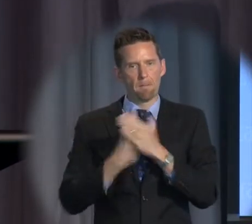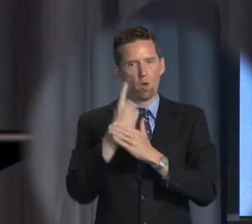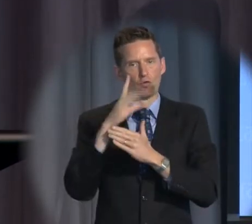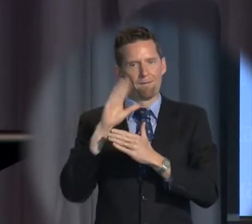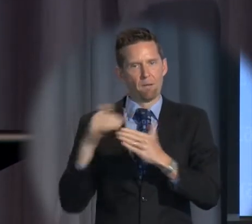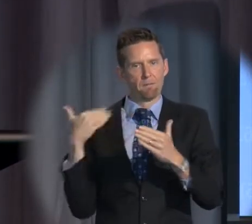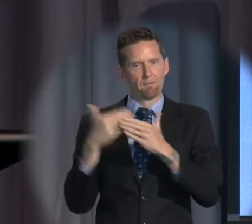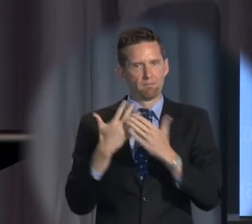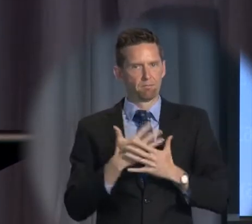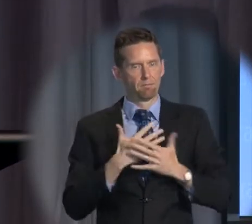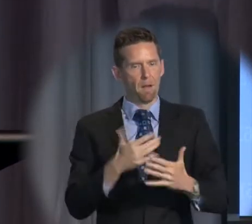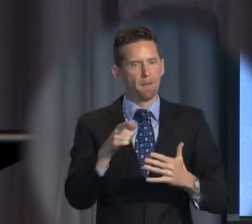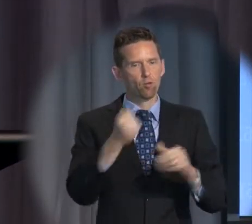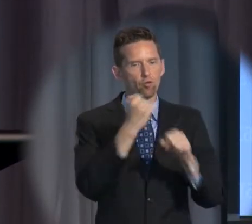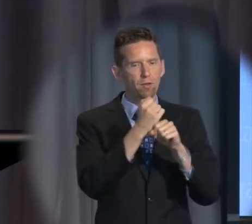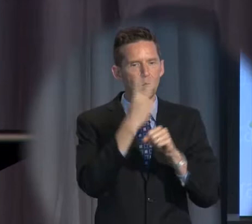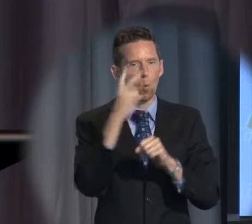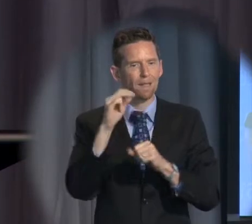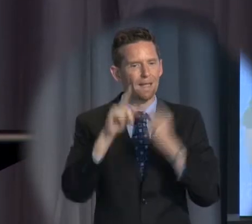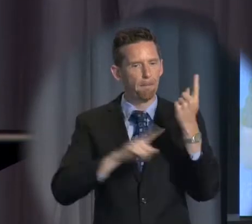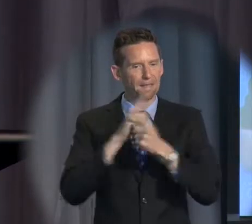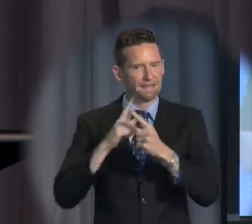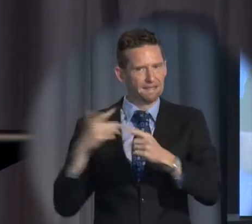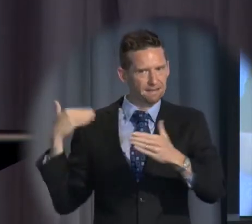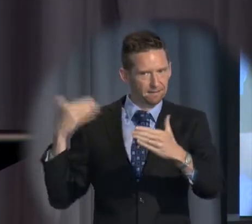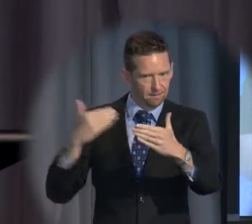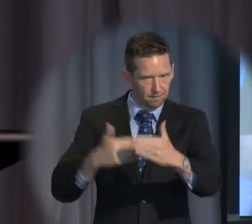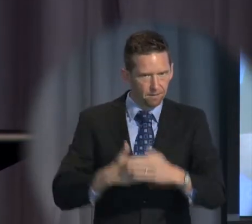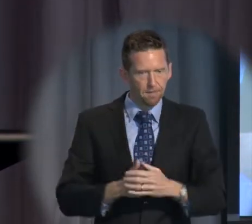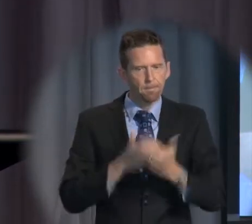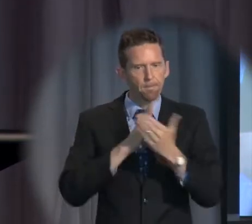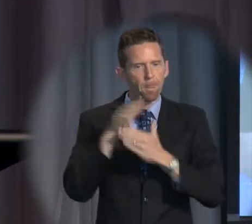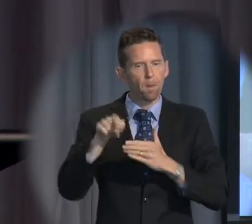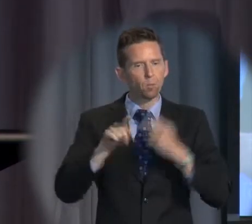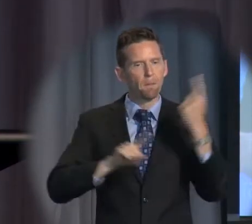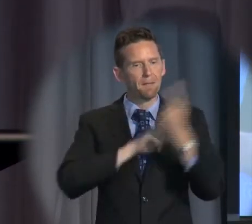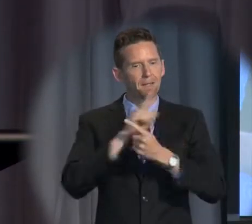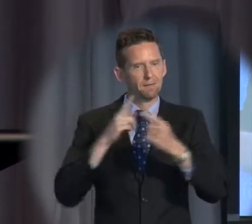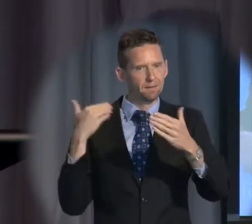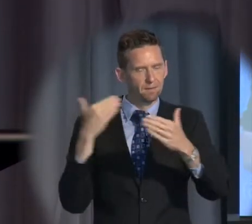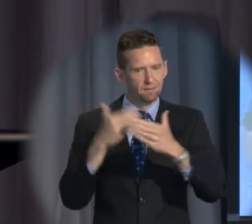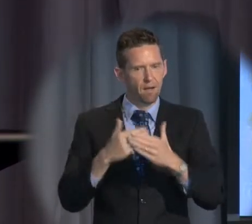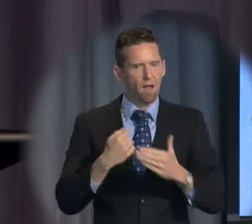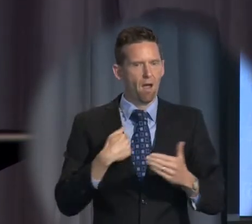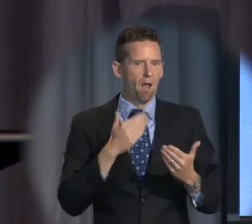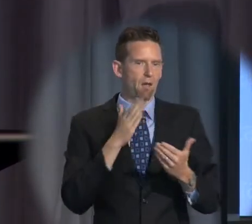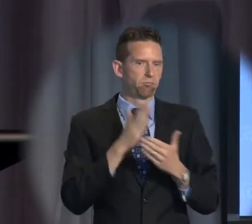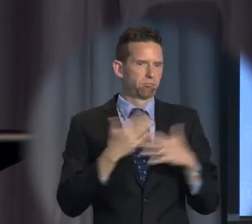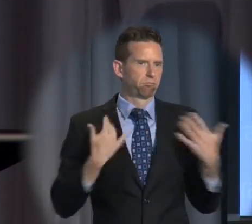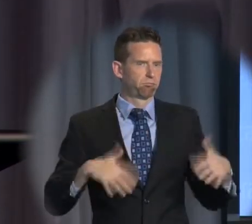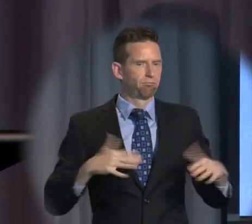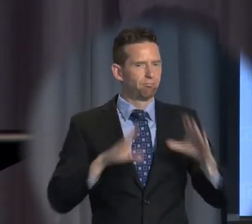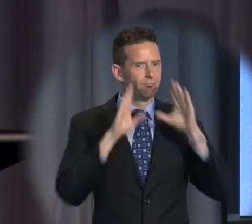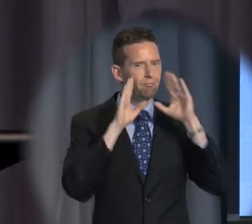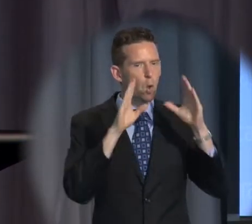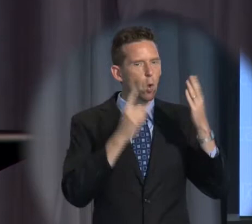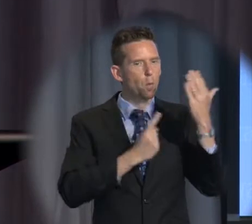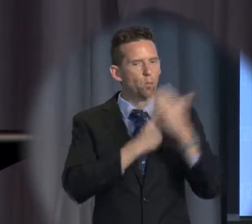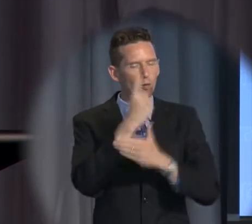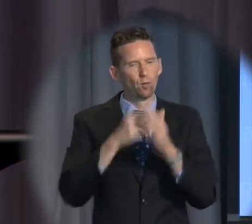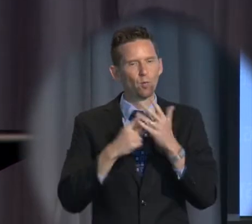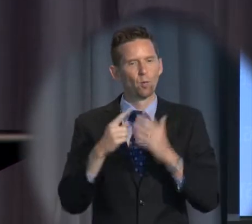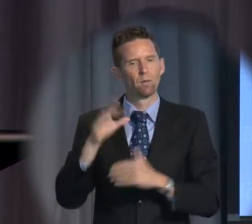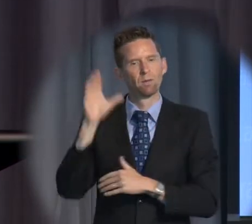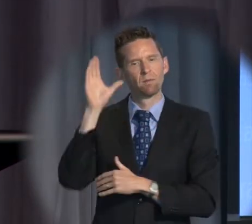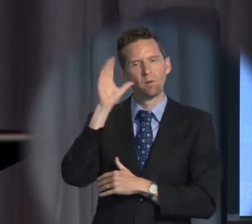G20 meetings, and during those meetings I had the wonderful opportunity to listen